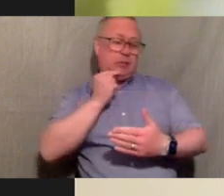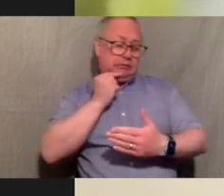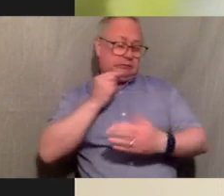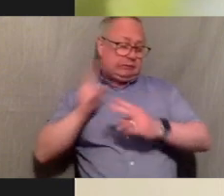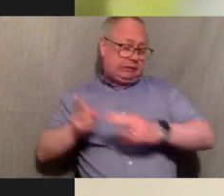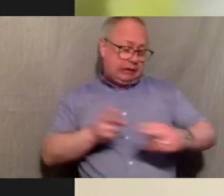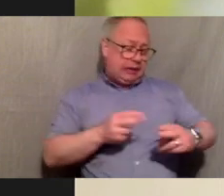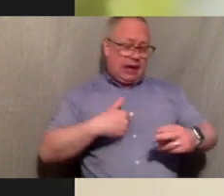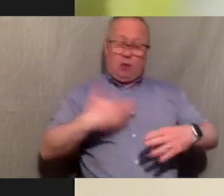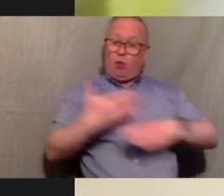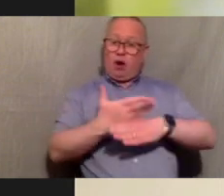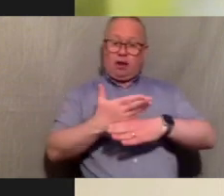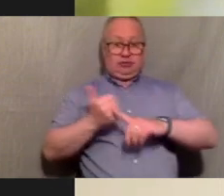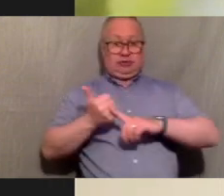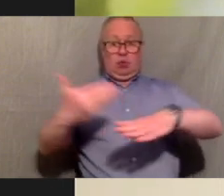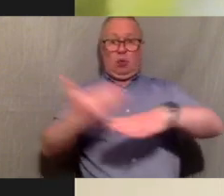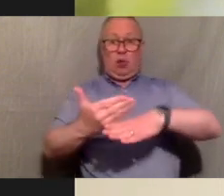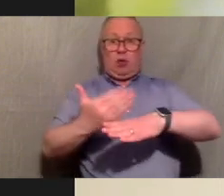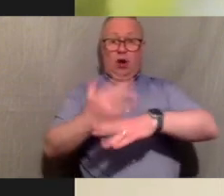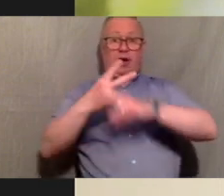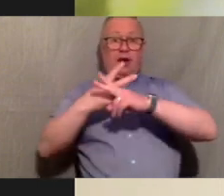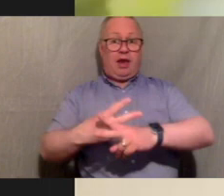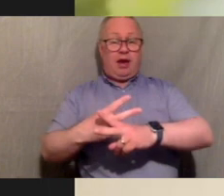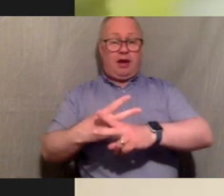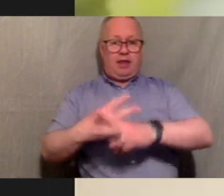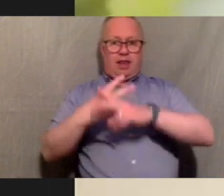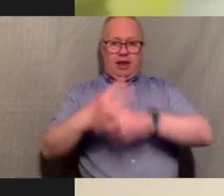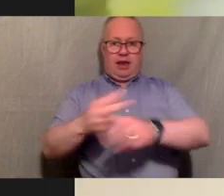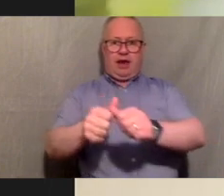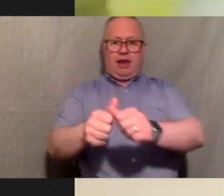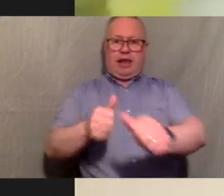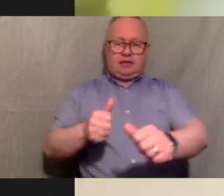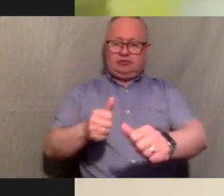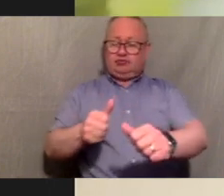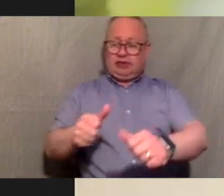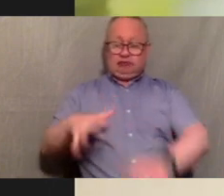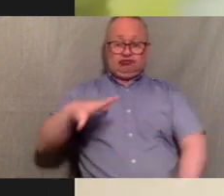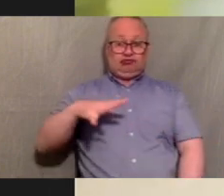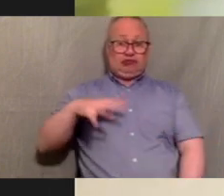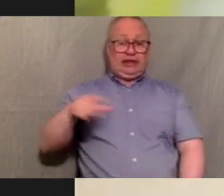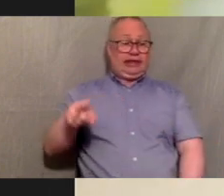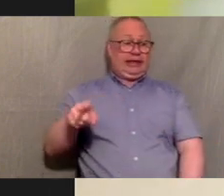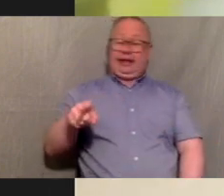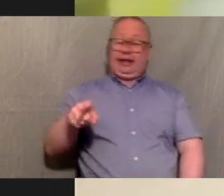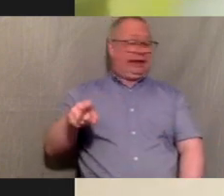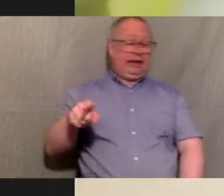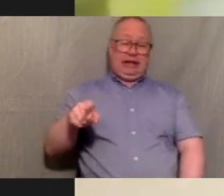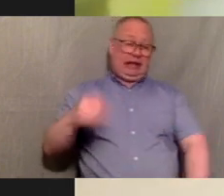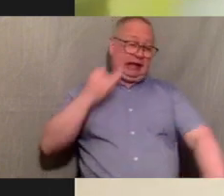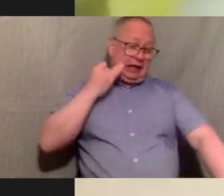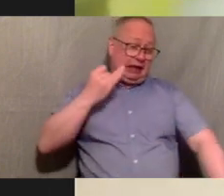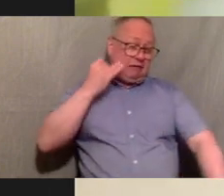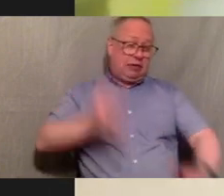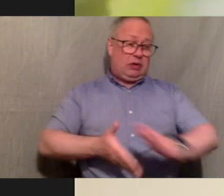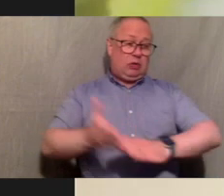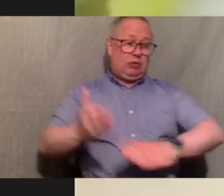and it's weird to watch how like the care industry is so unprepared and every week i'm kind of going into work and just like oh this is a new guideline and